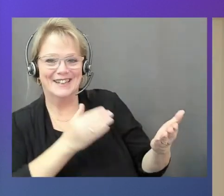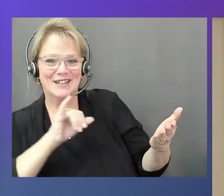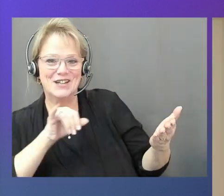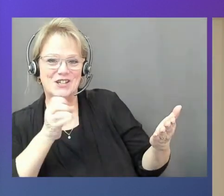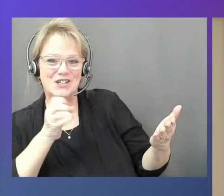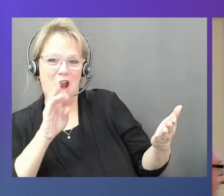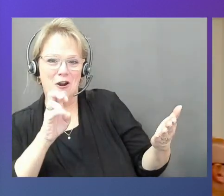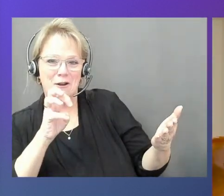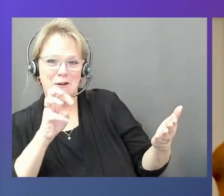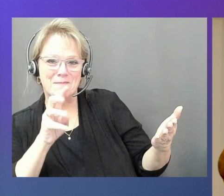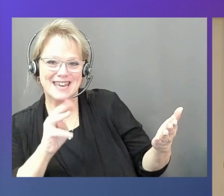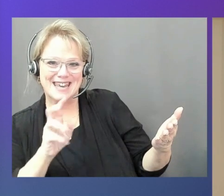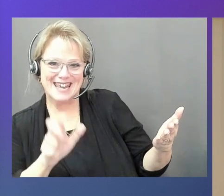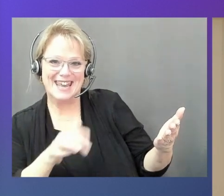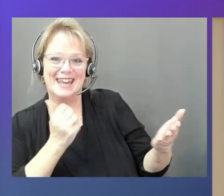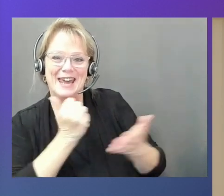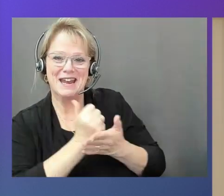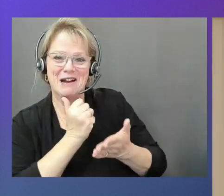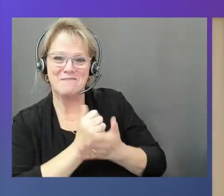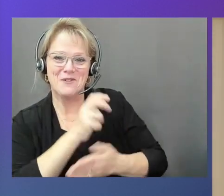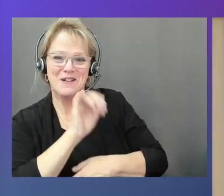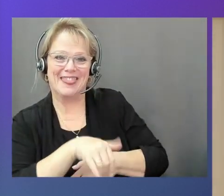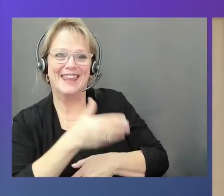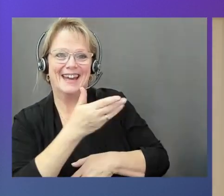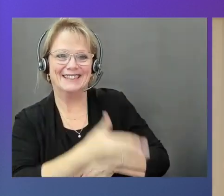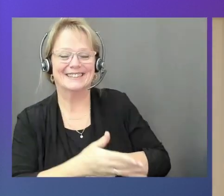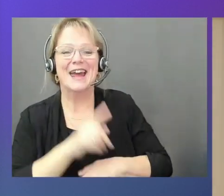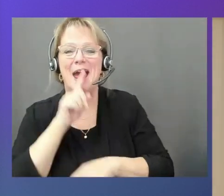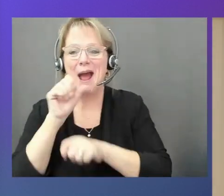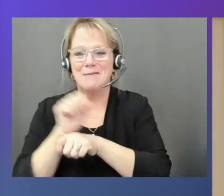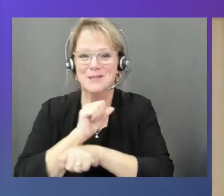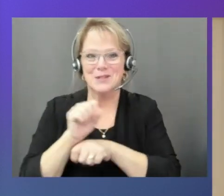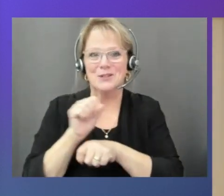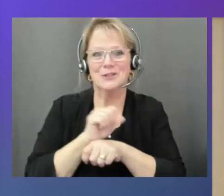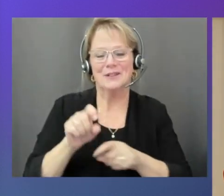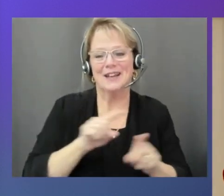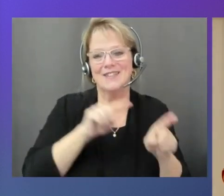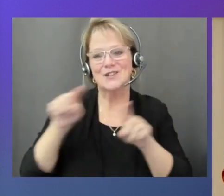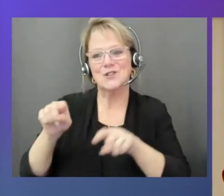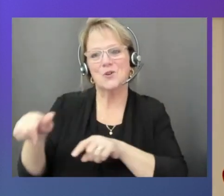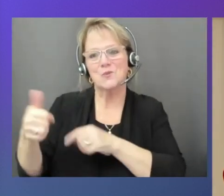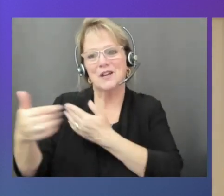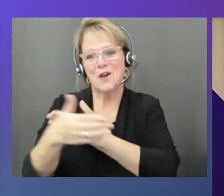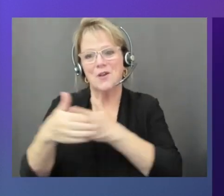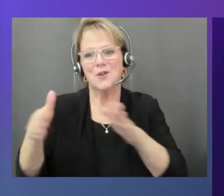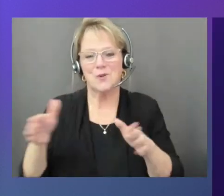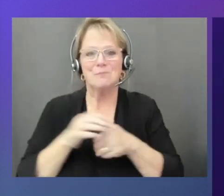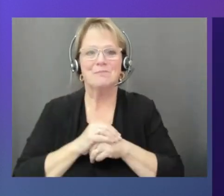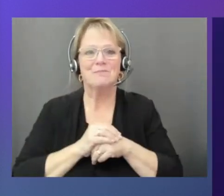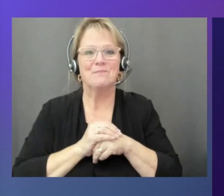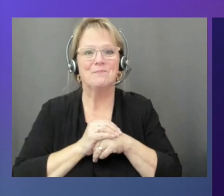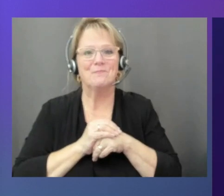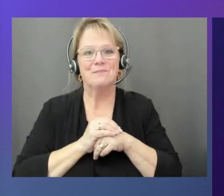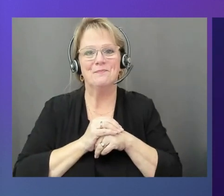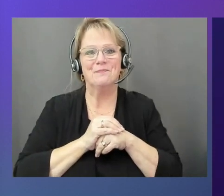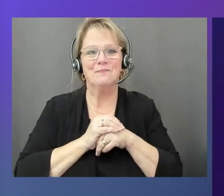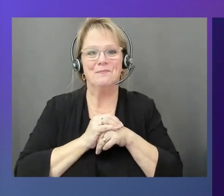Absolutely. So let's go to the server room to upload the data to Apple. Amazing. Let's do it.